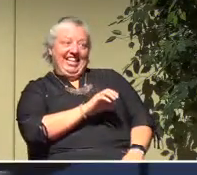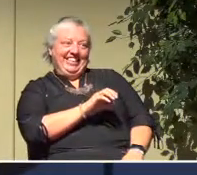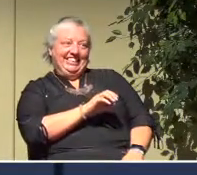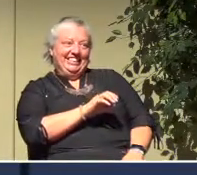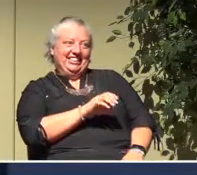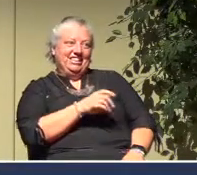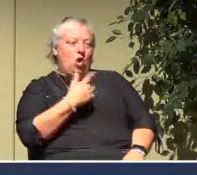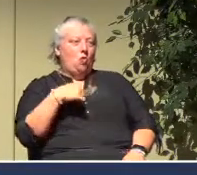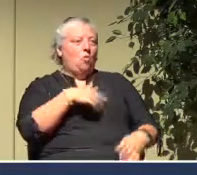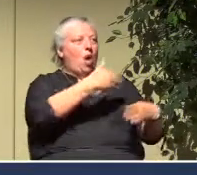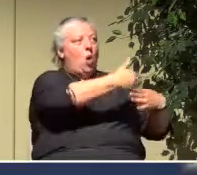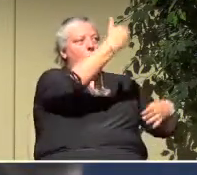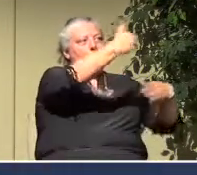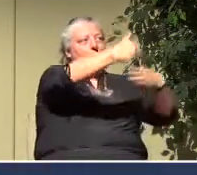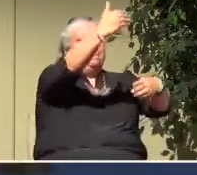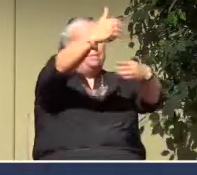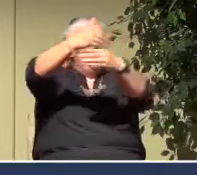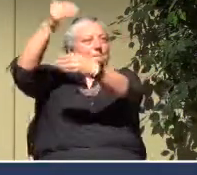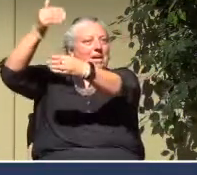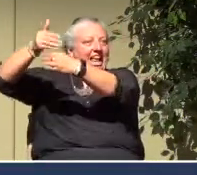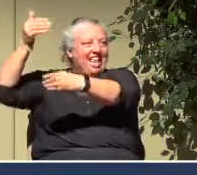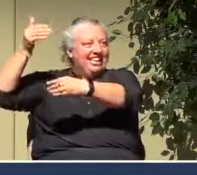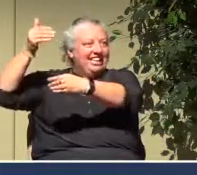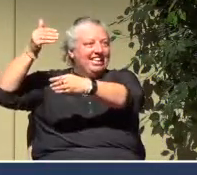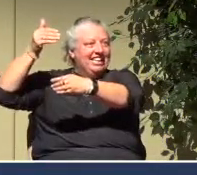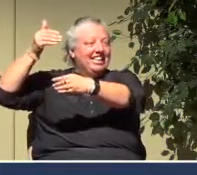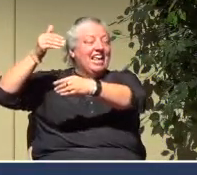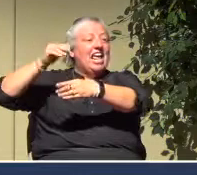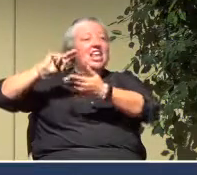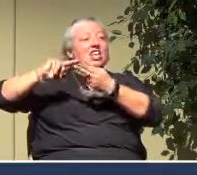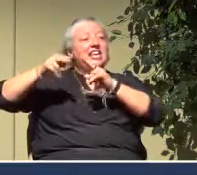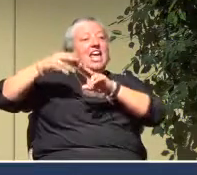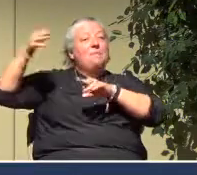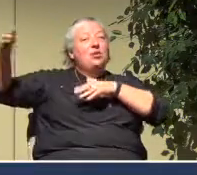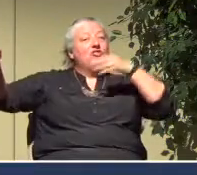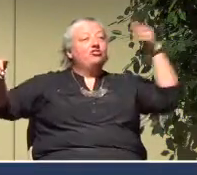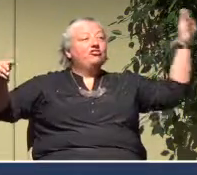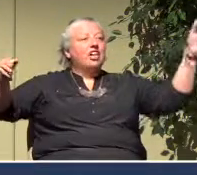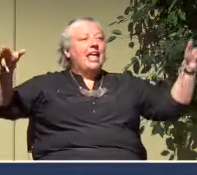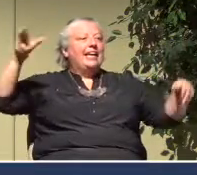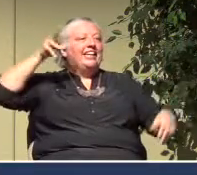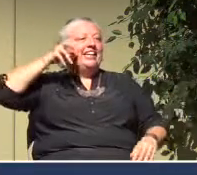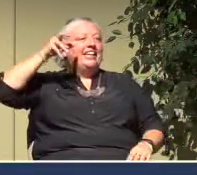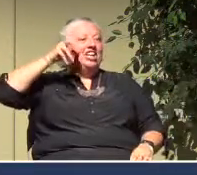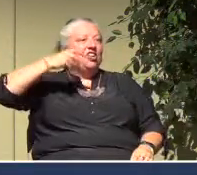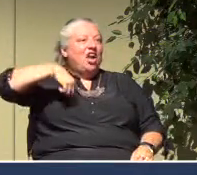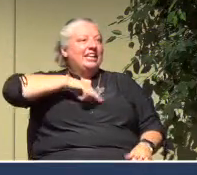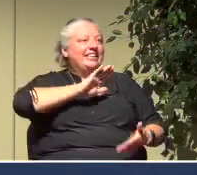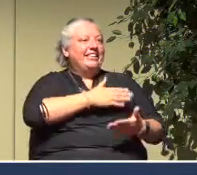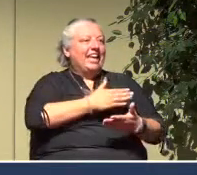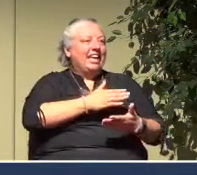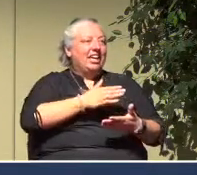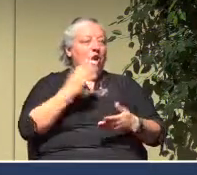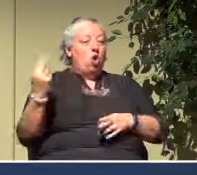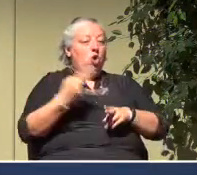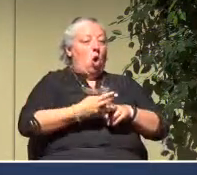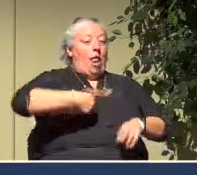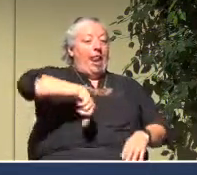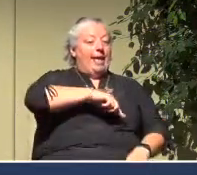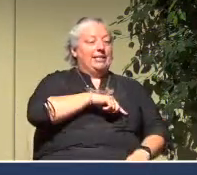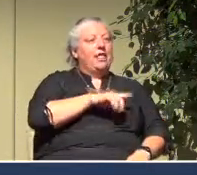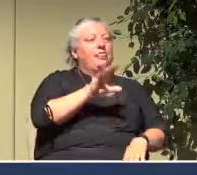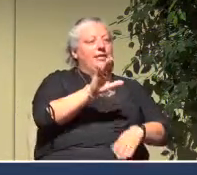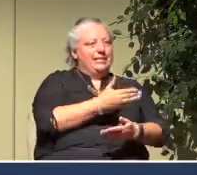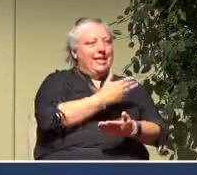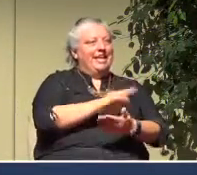windows and the neighbors would hear them singing. And they were known as, we were known as, the singing church. Now worship